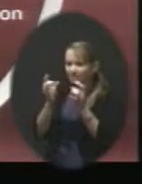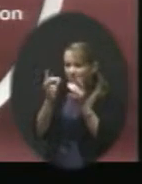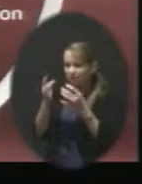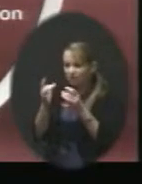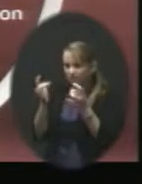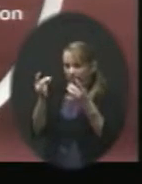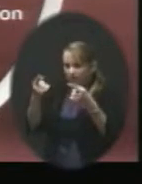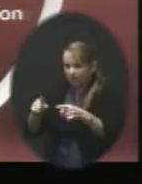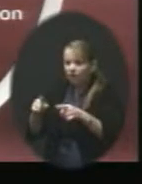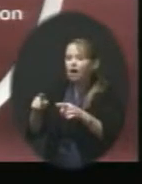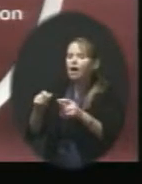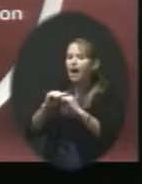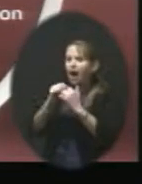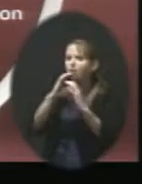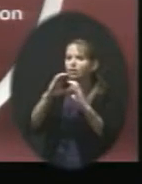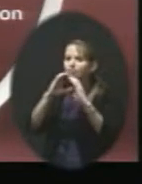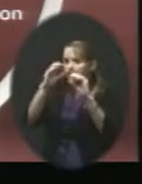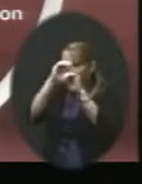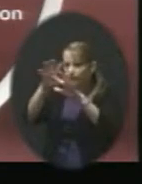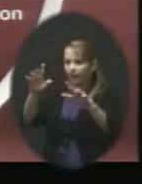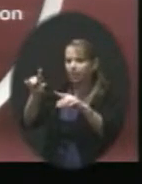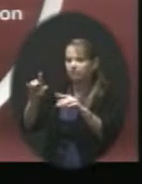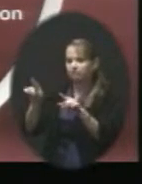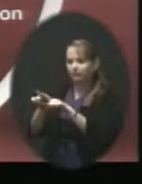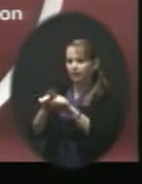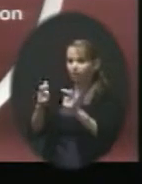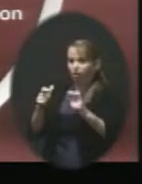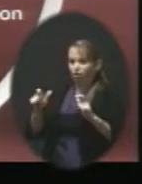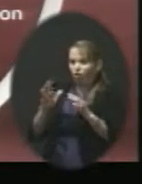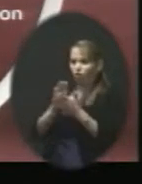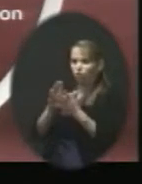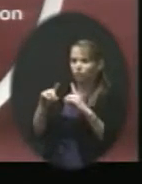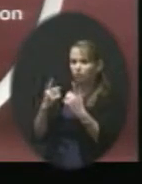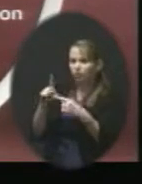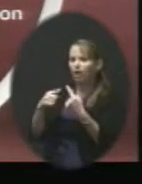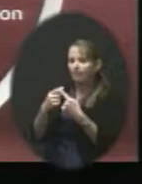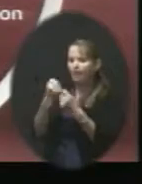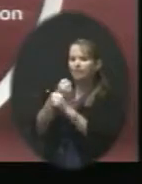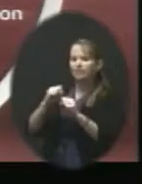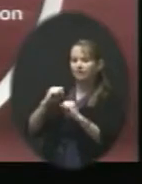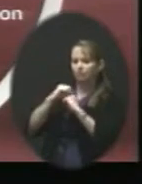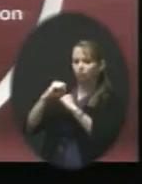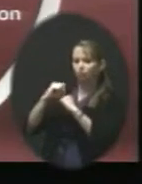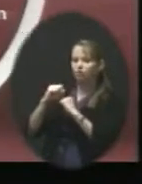district about safety and security, we're all pieces of our risk management.